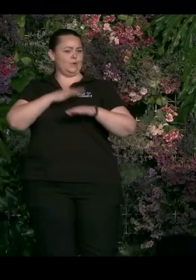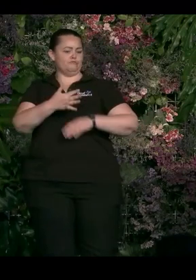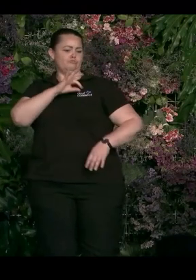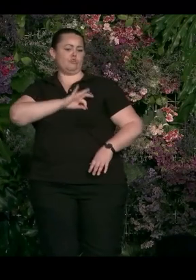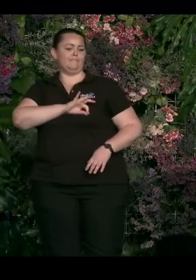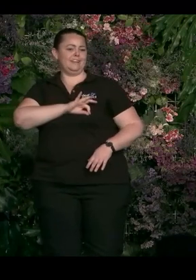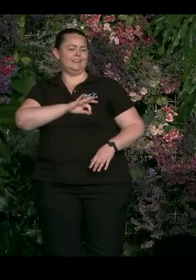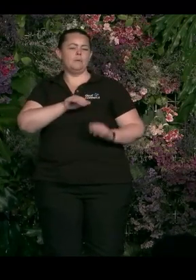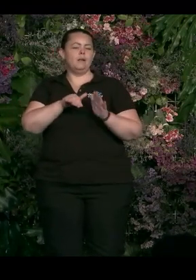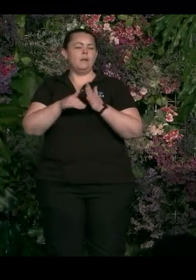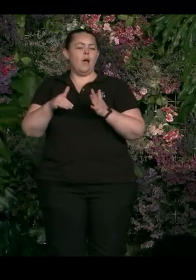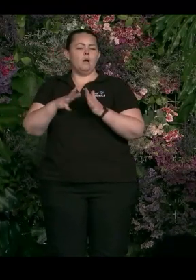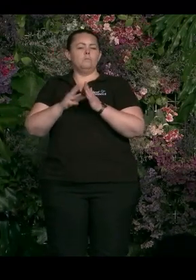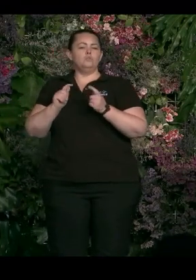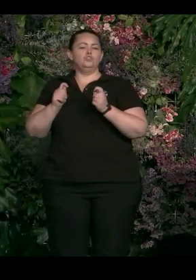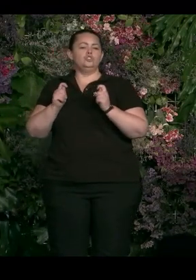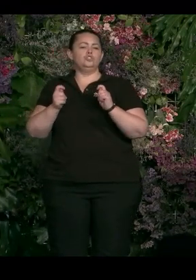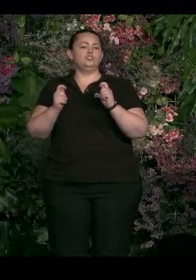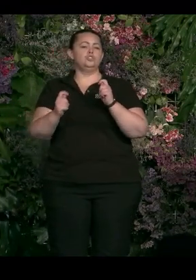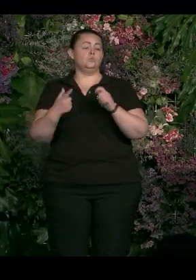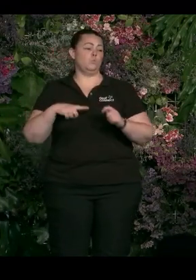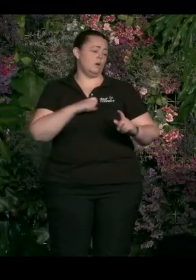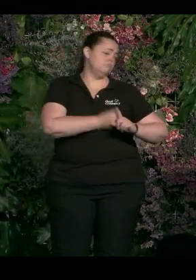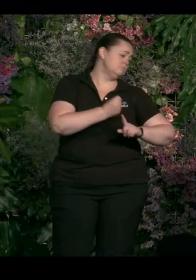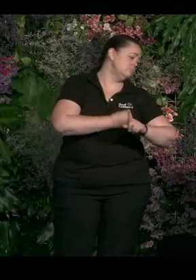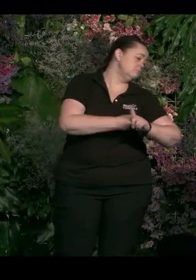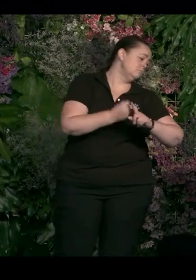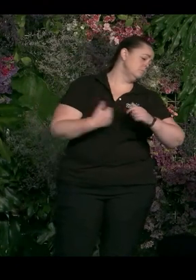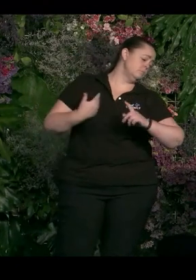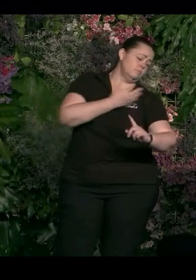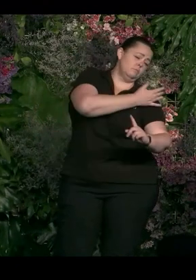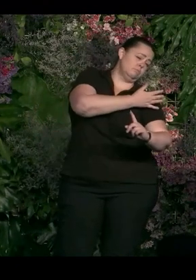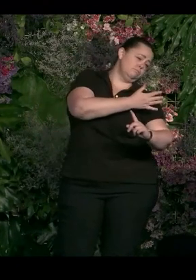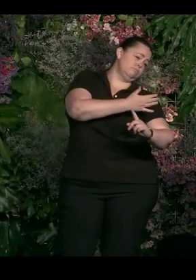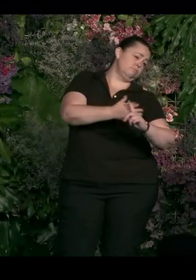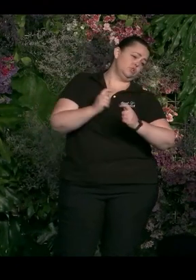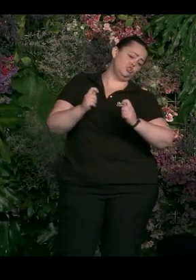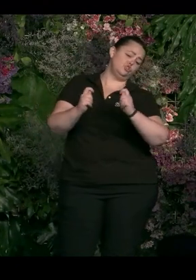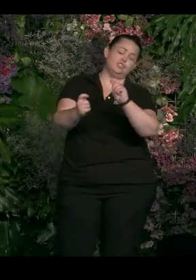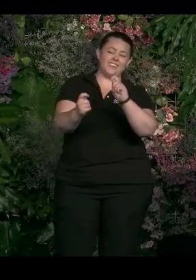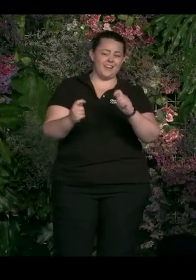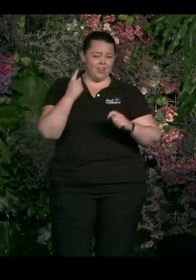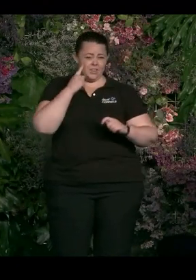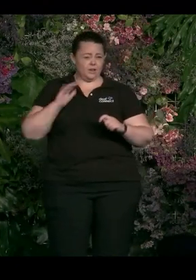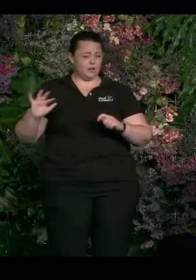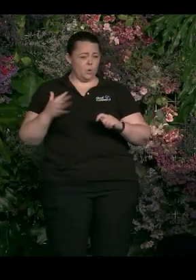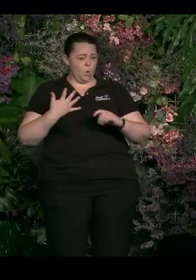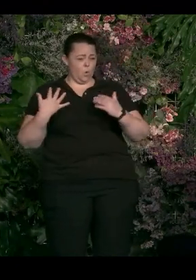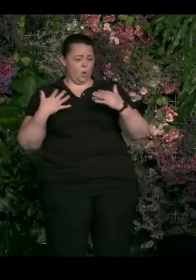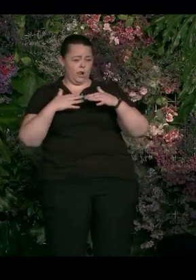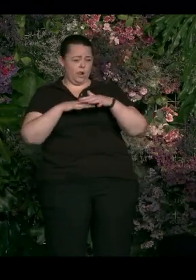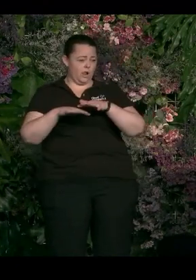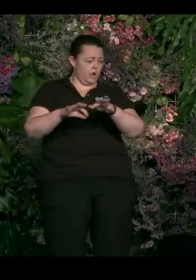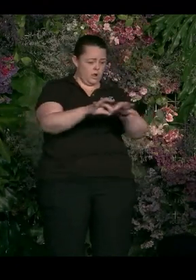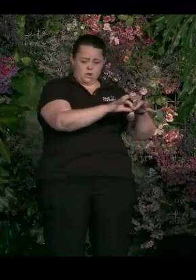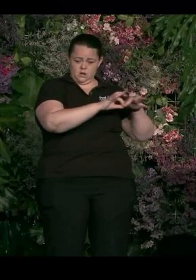whole model has shifted because of so much work that so many people have done. So it is all intrinsic. And I think for small companies or big companies or